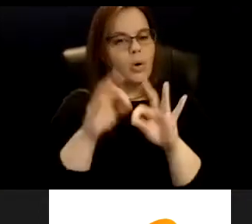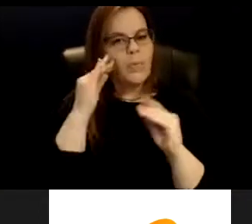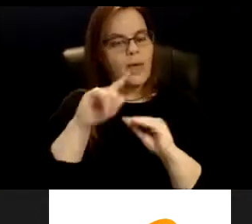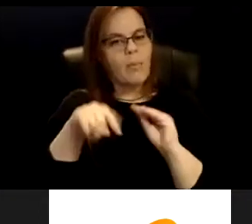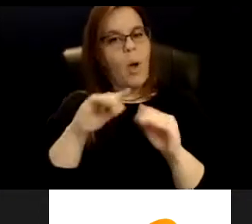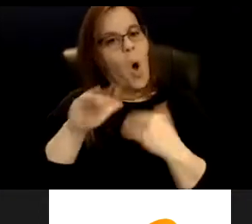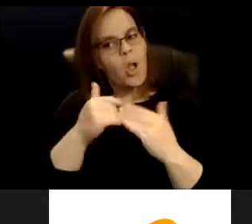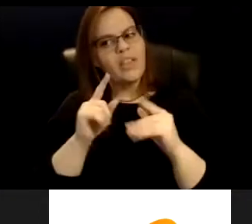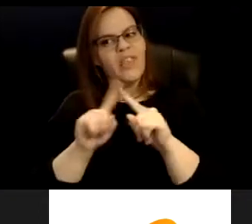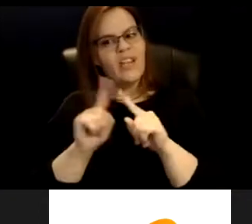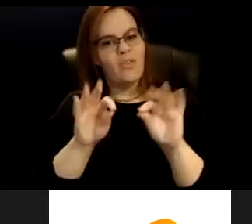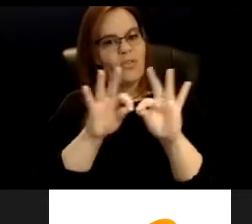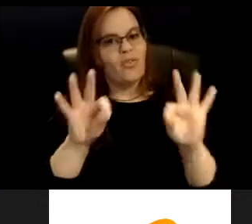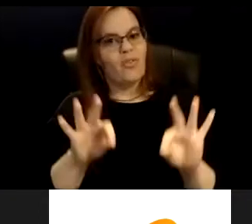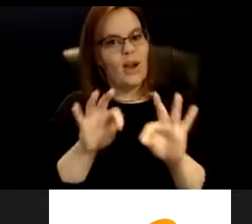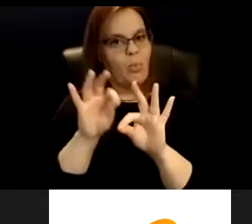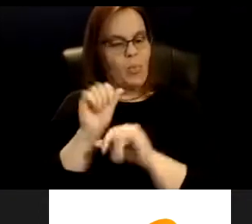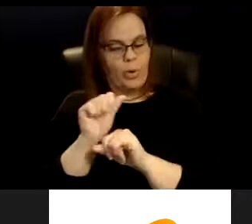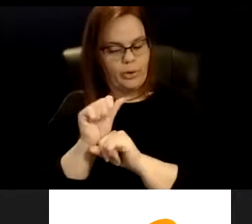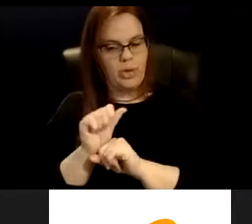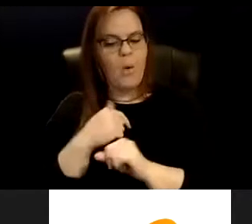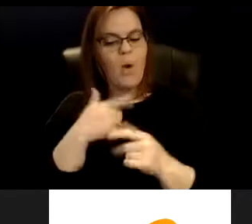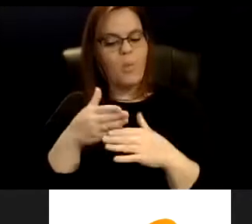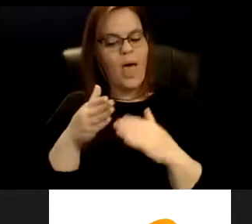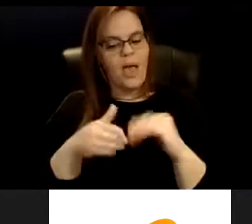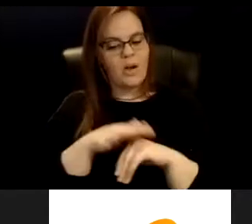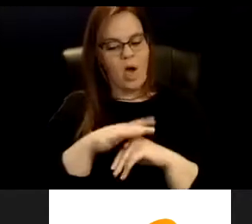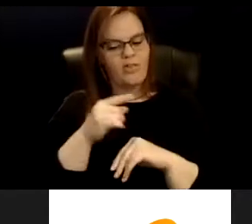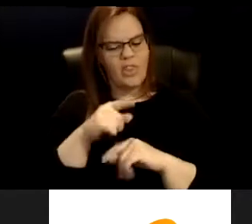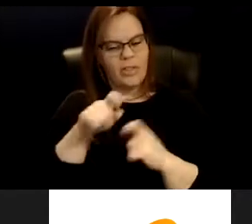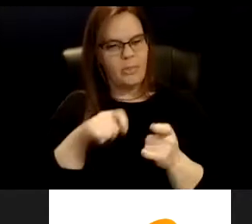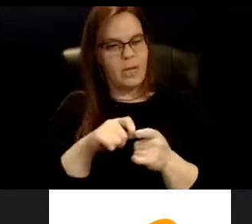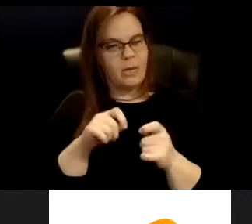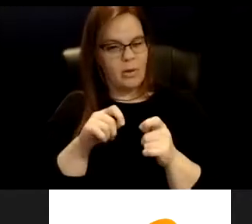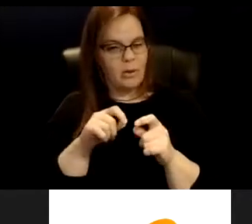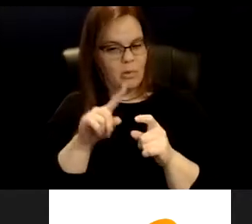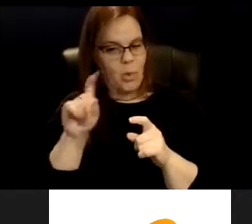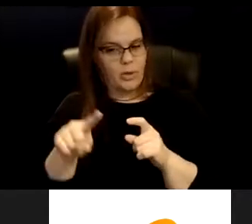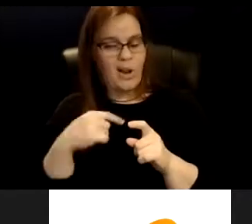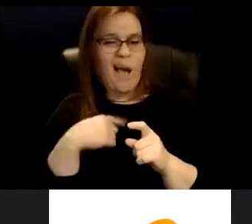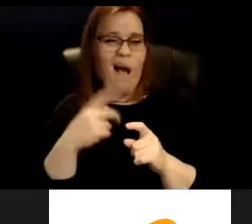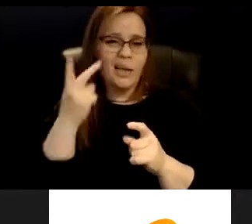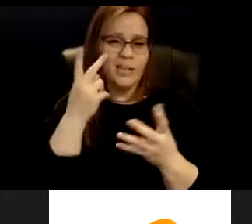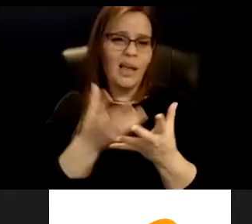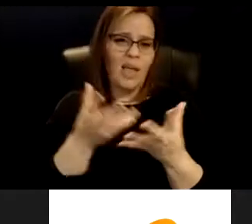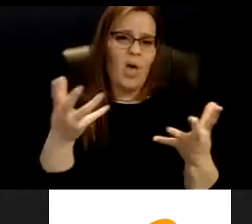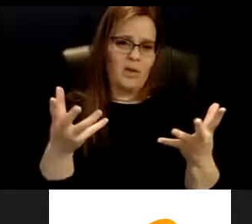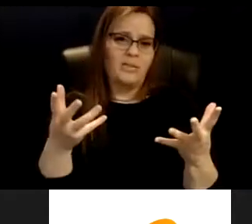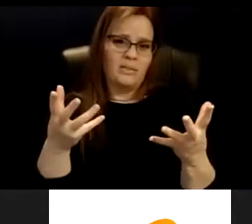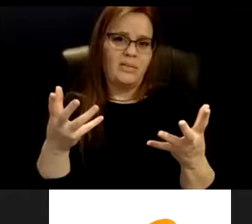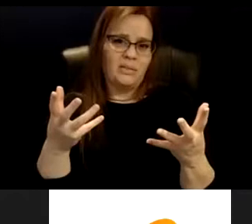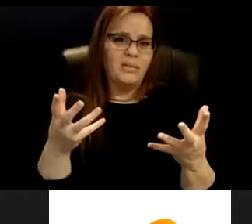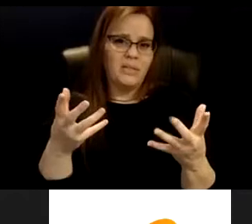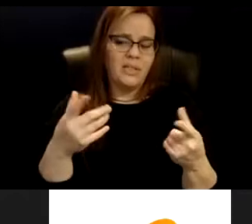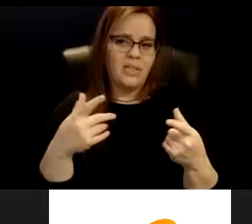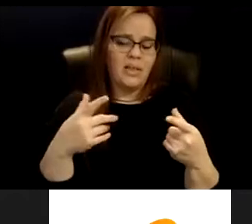frameworks. And I guess what I'll end on for this particular question, too, that's important, is that I do see a lot, you know, going to that cross disability